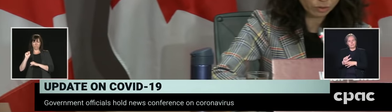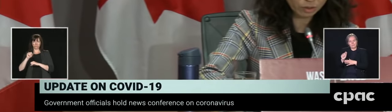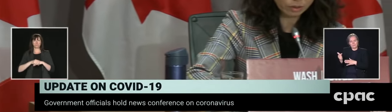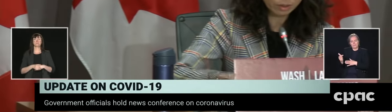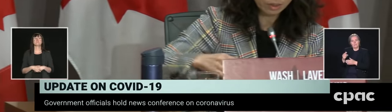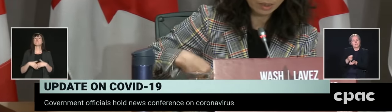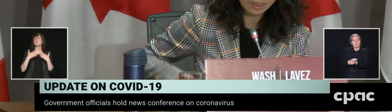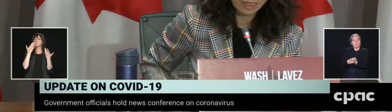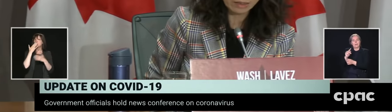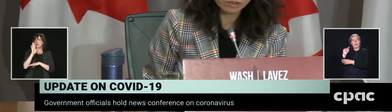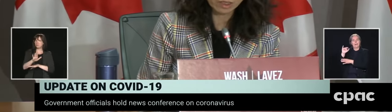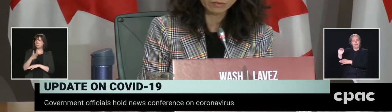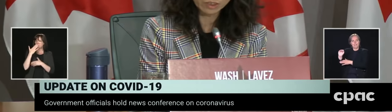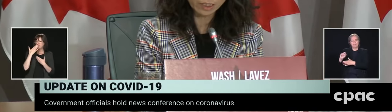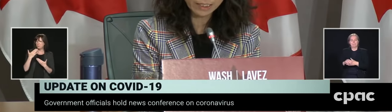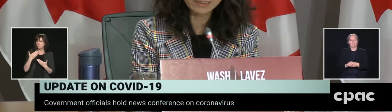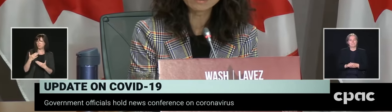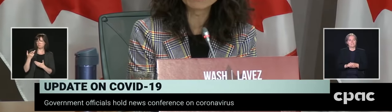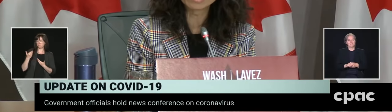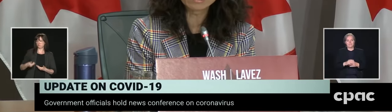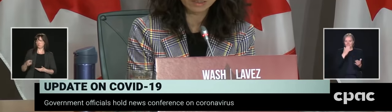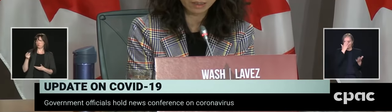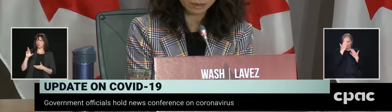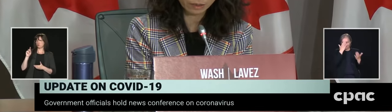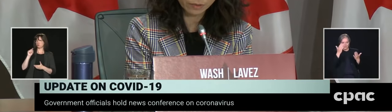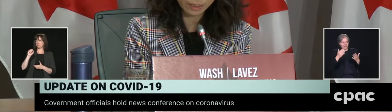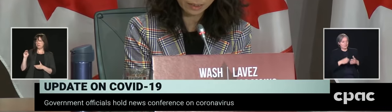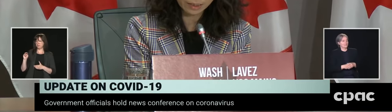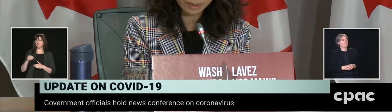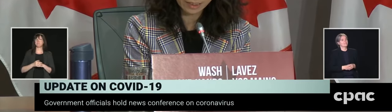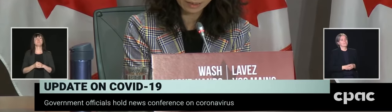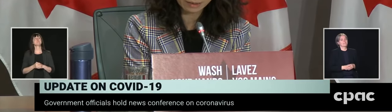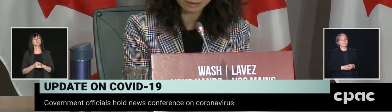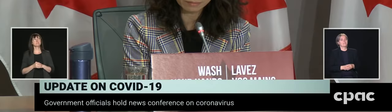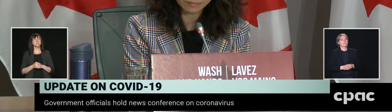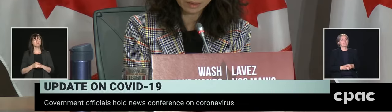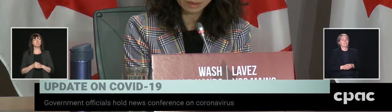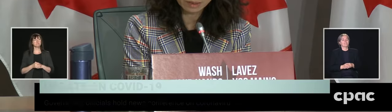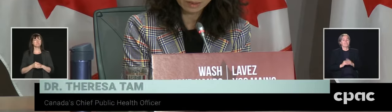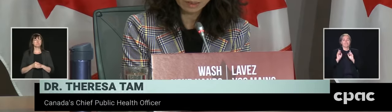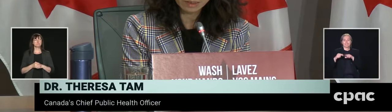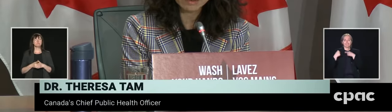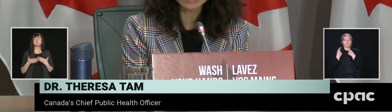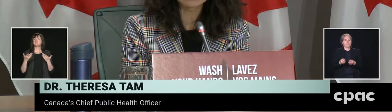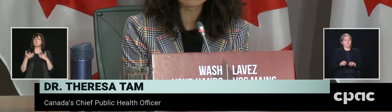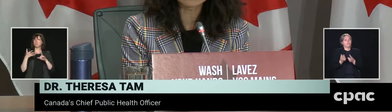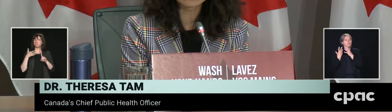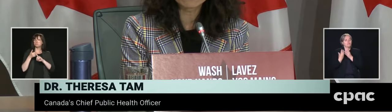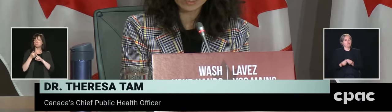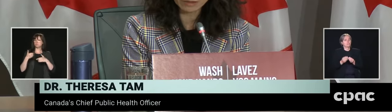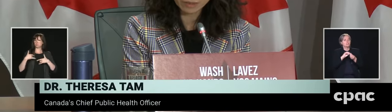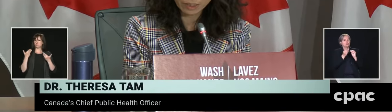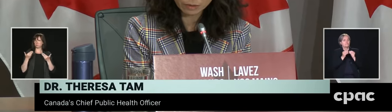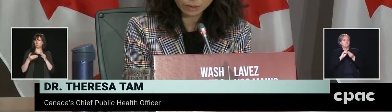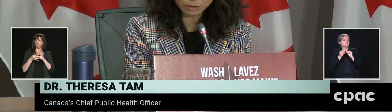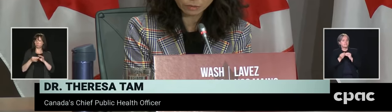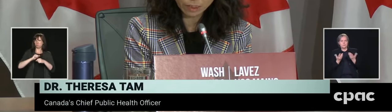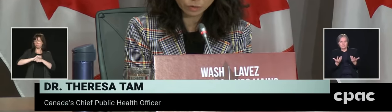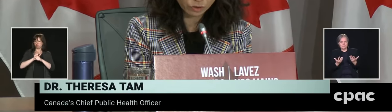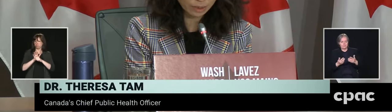toutes et à tous. I'll start with the latest numbers on COVID-19 in Canada. There are now 65